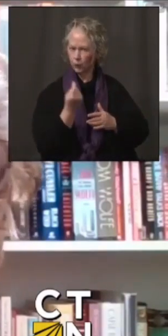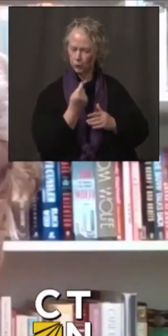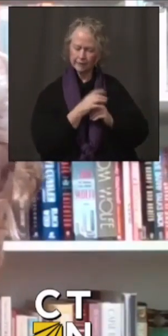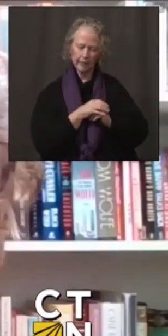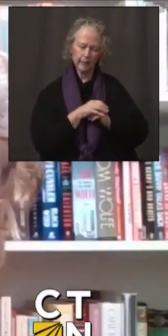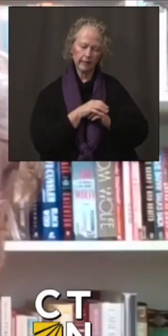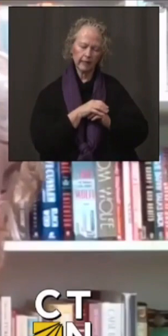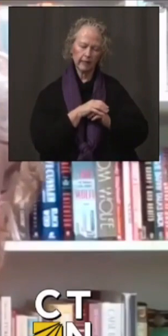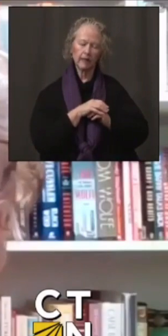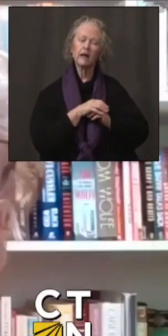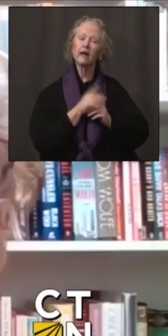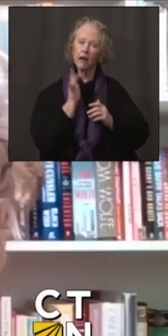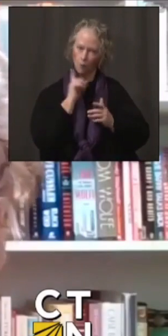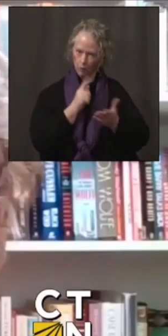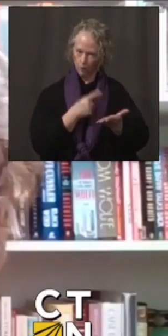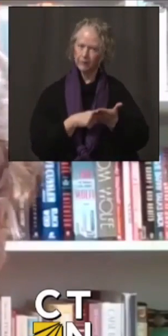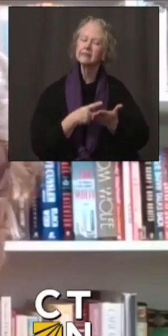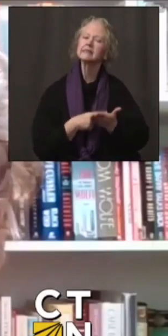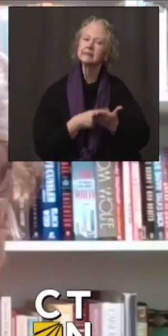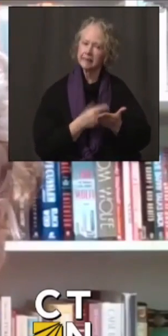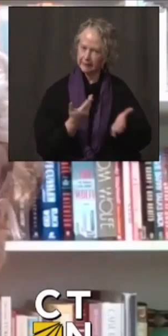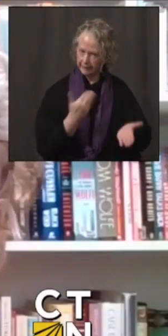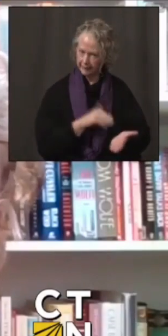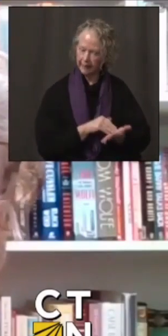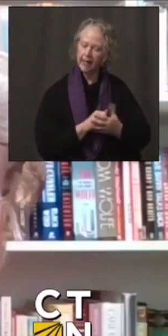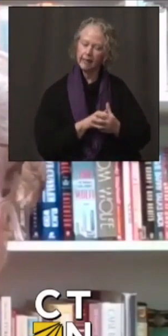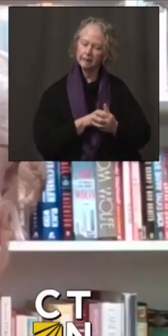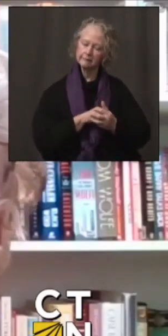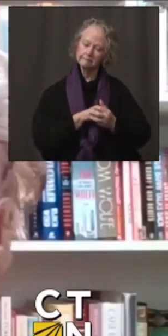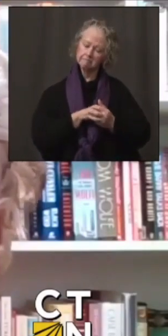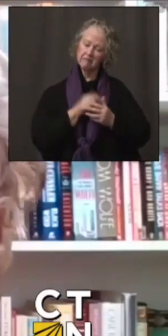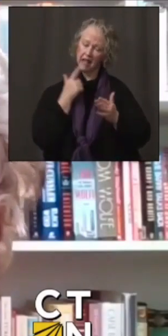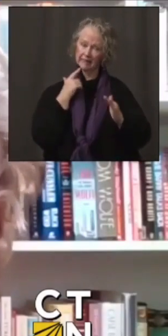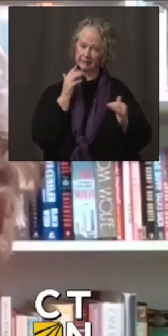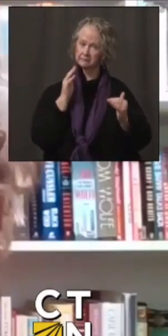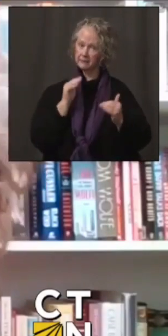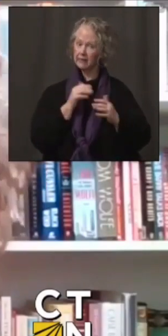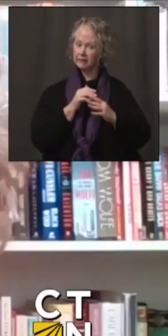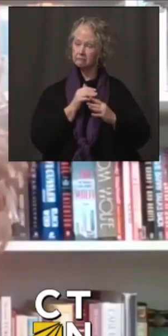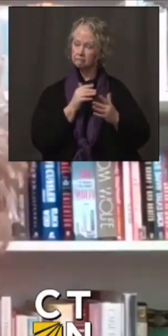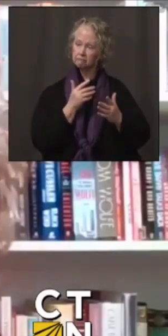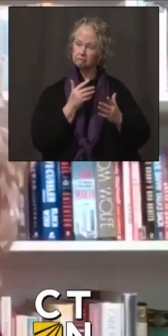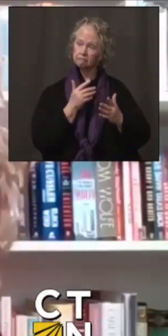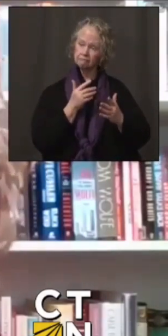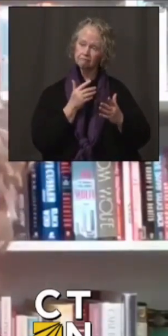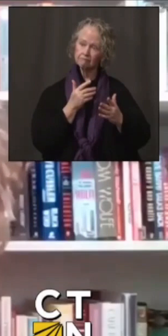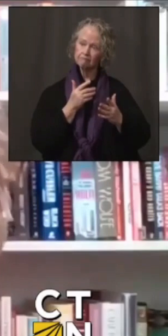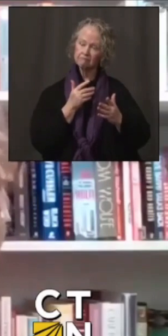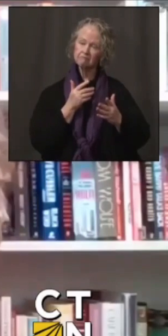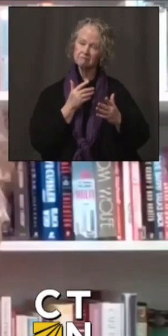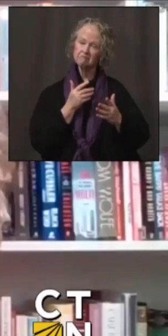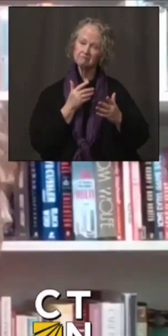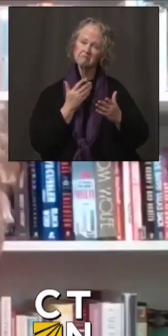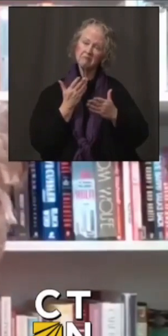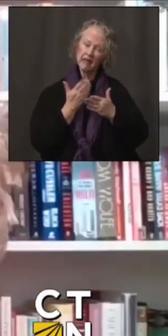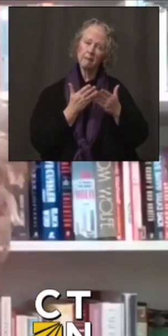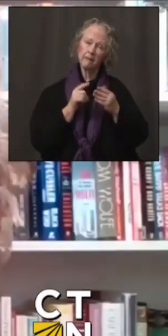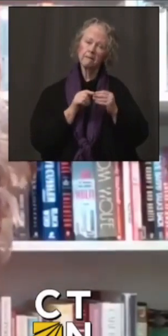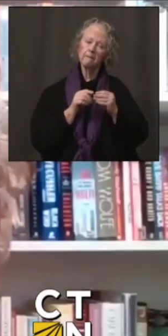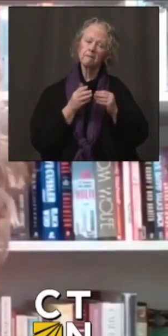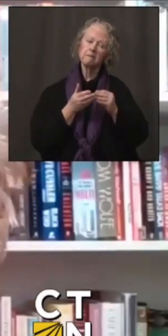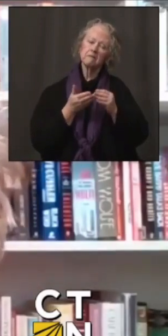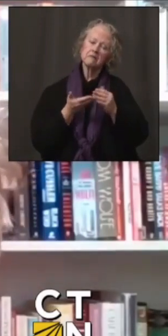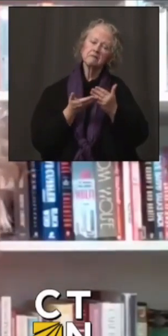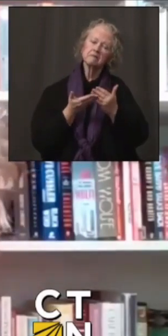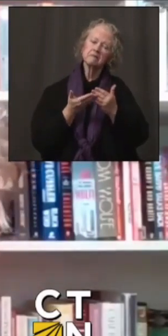they will be discussing those things. And I do anticipate some potentially narrow expansions of Group 1B.